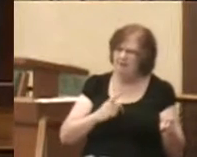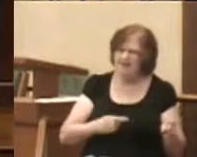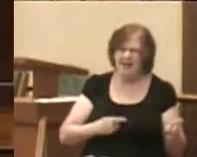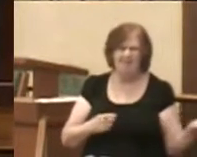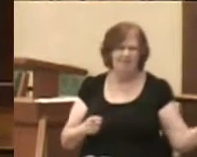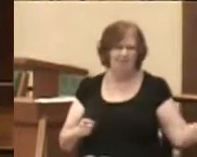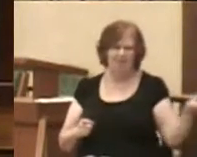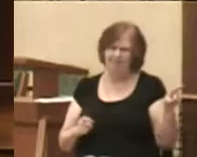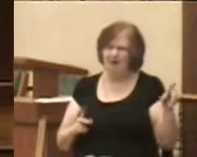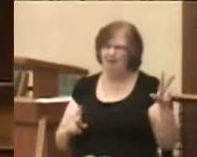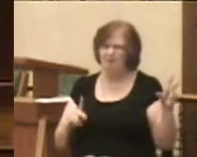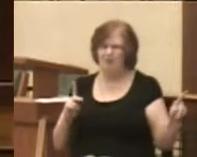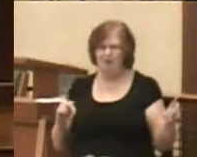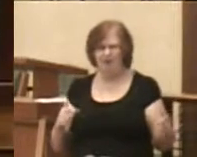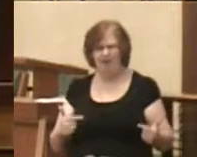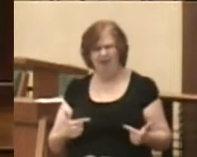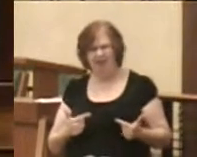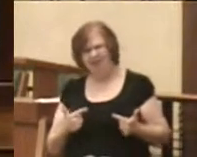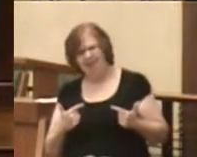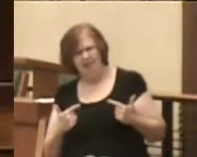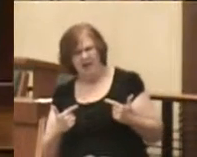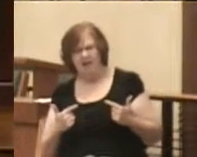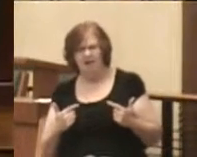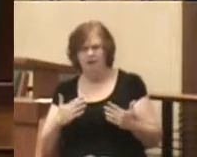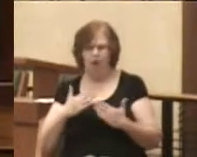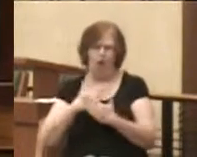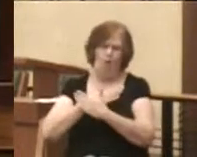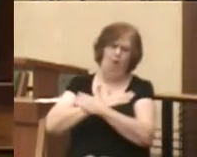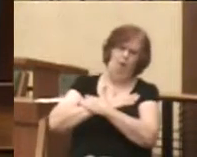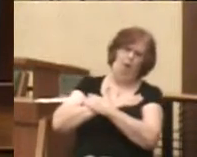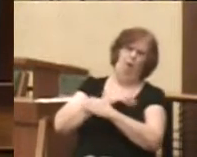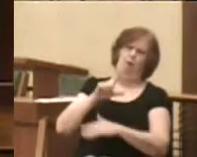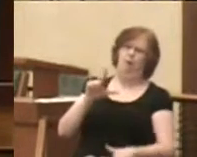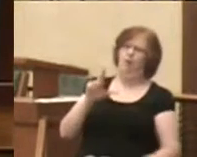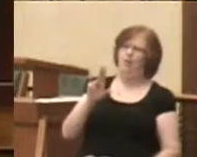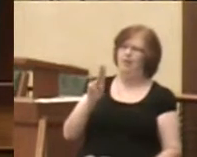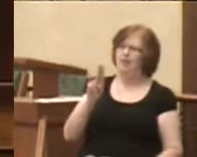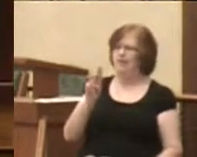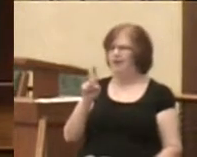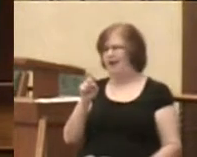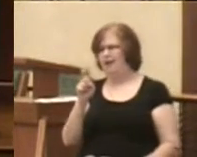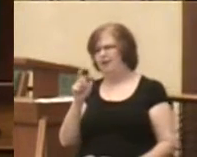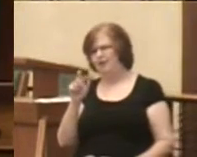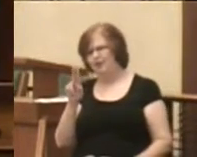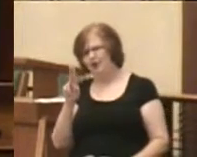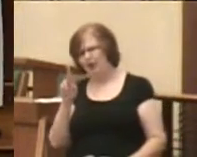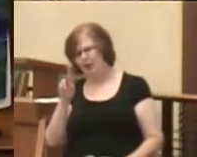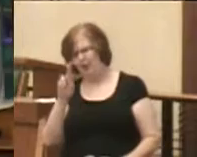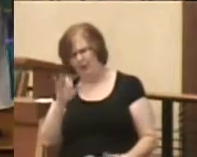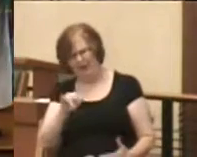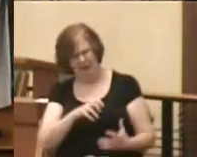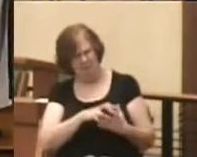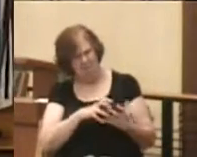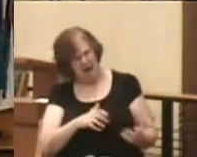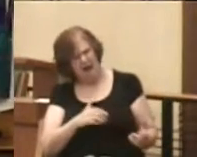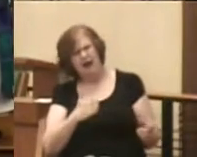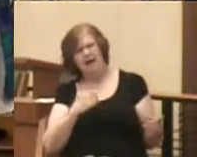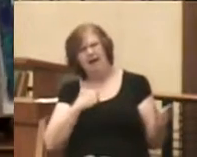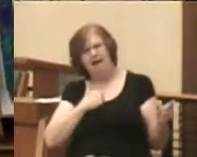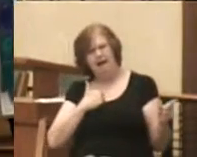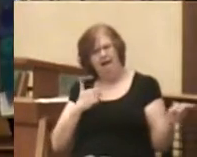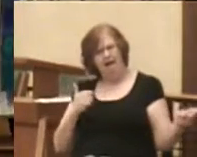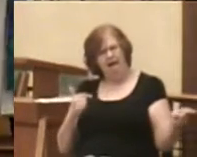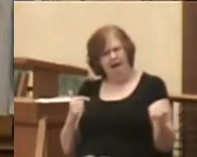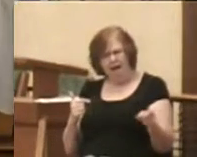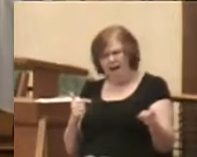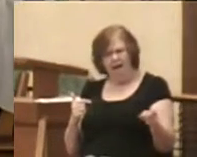people who live in luxury. He sees that the poor of Israel in